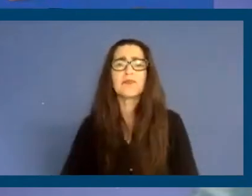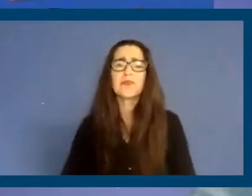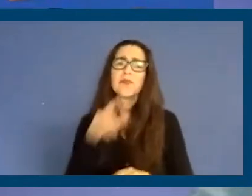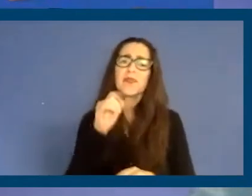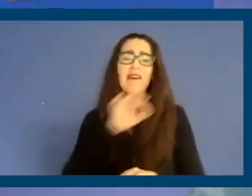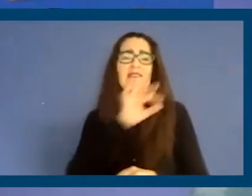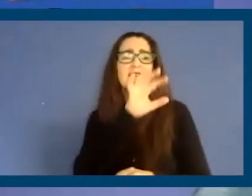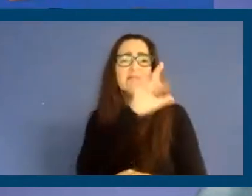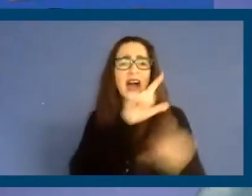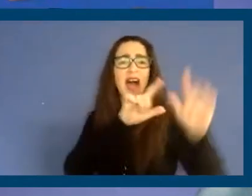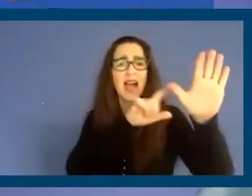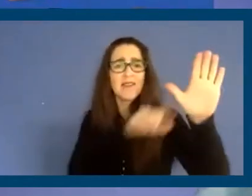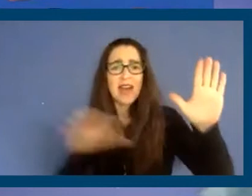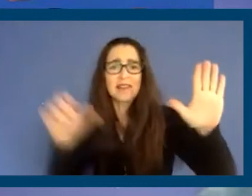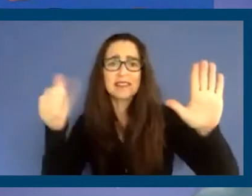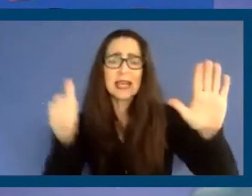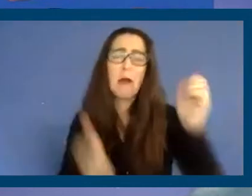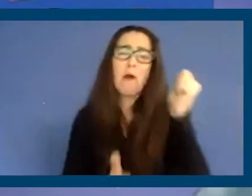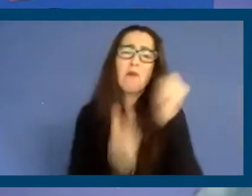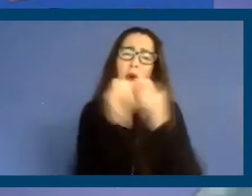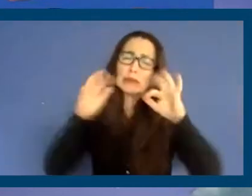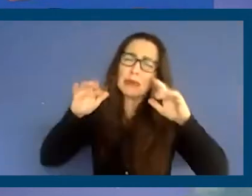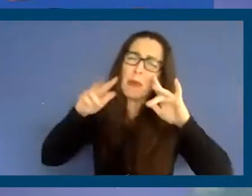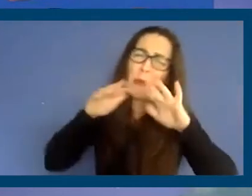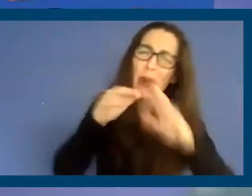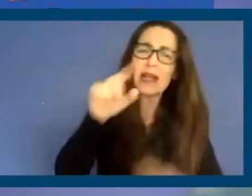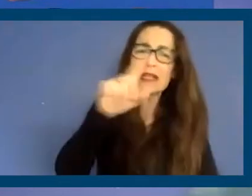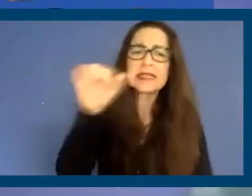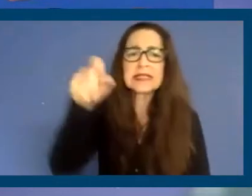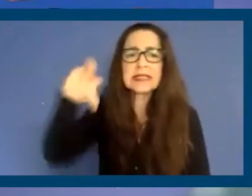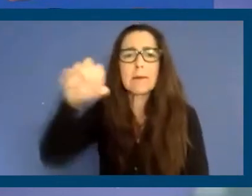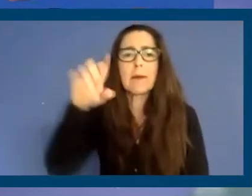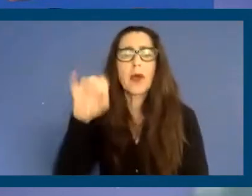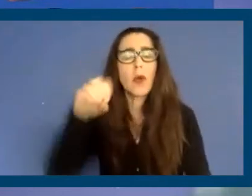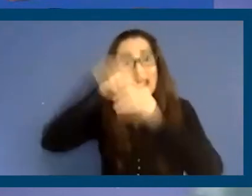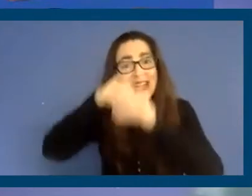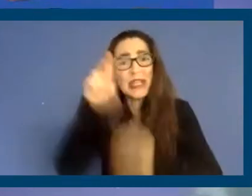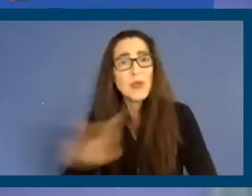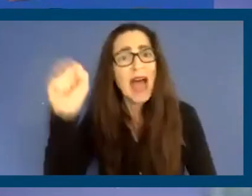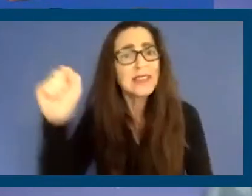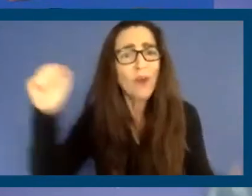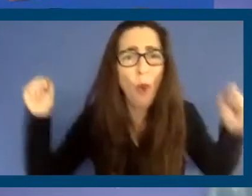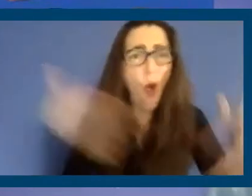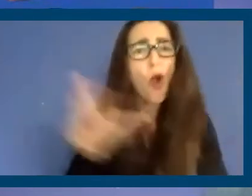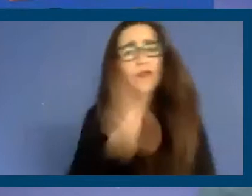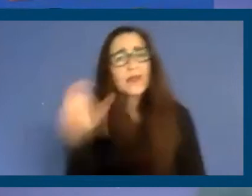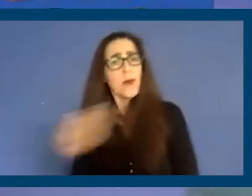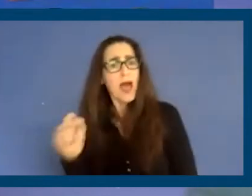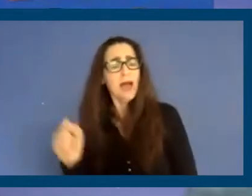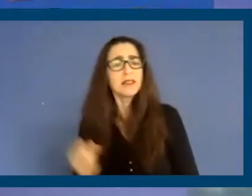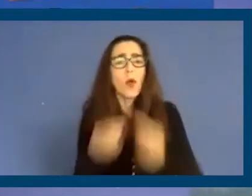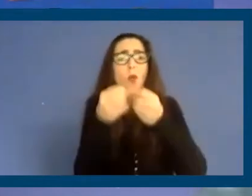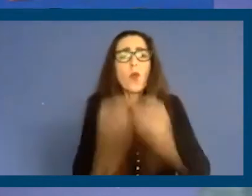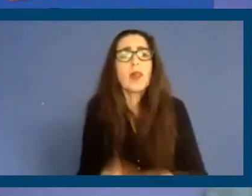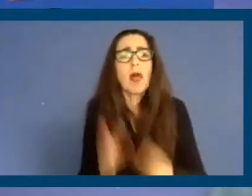codes, including the number one overcrowded zip code in the U.S. At the same time, we've lost some